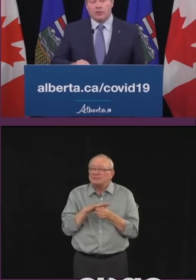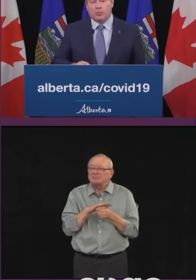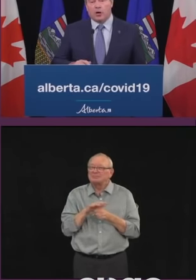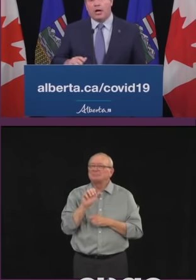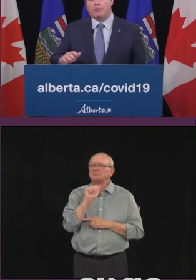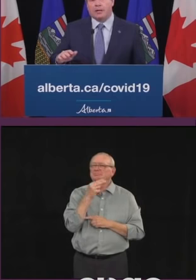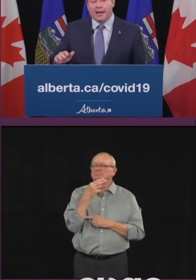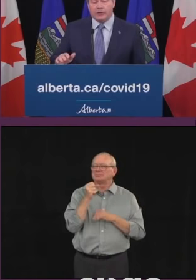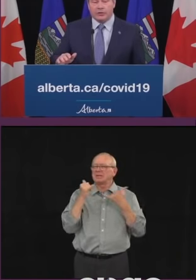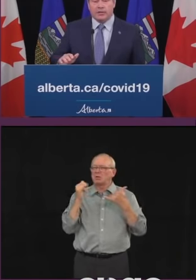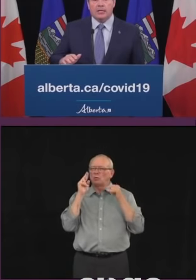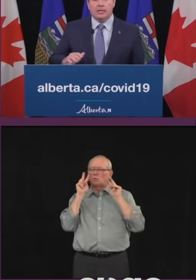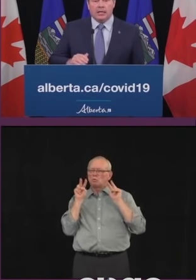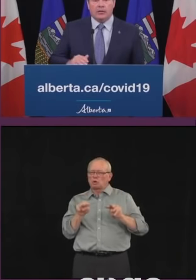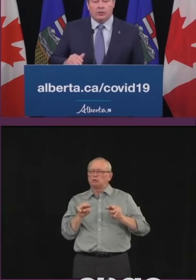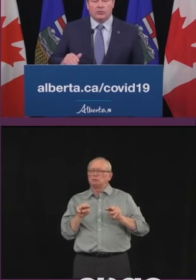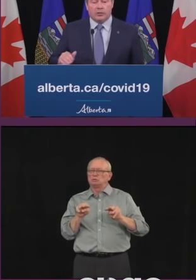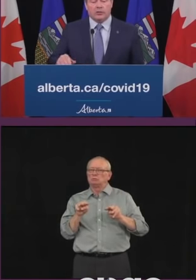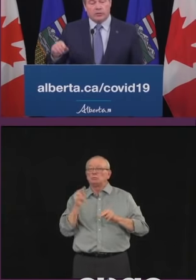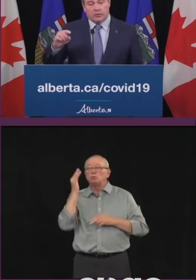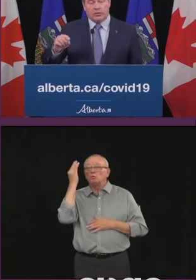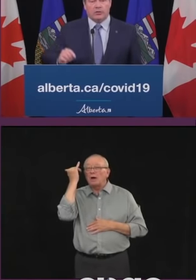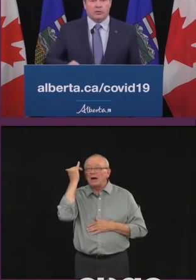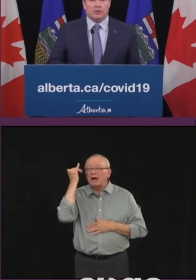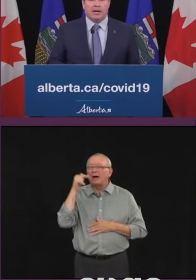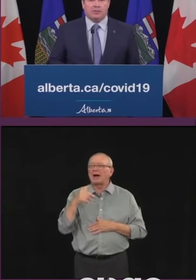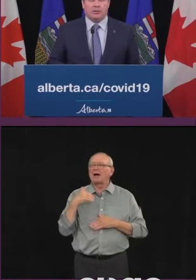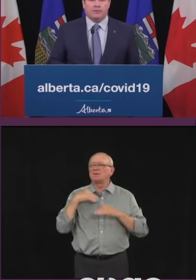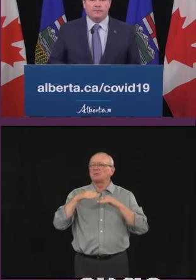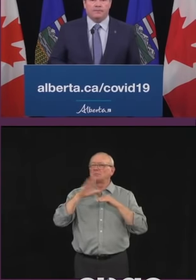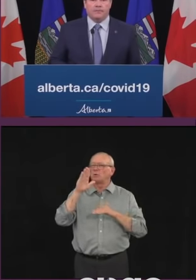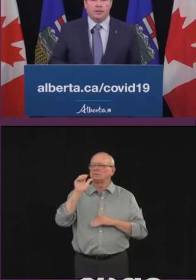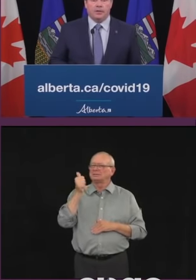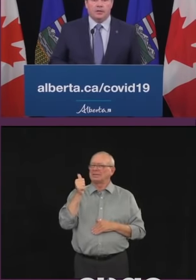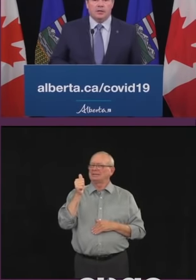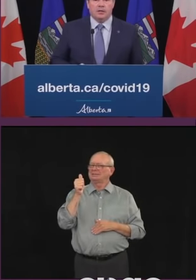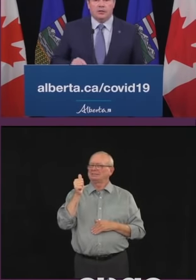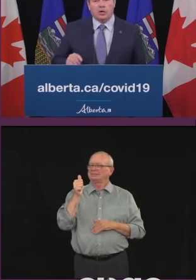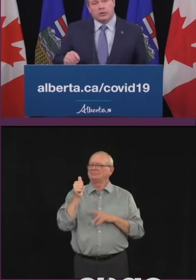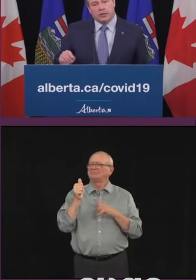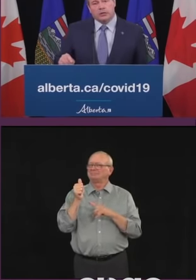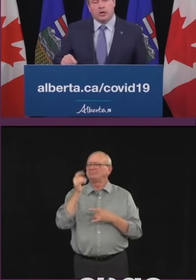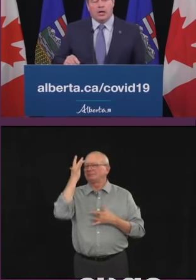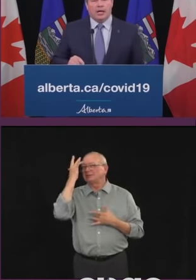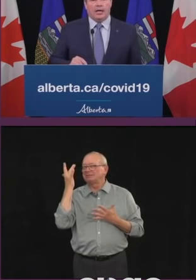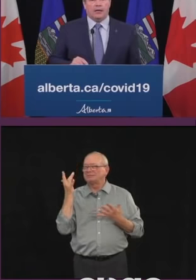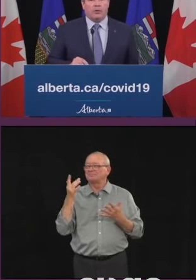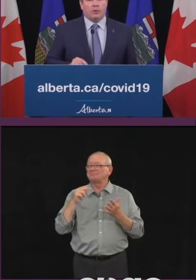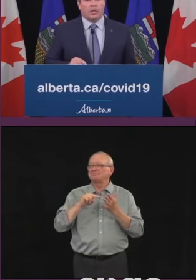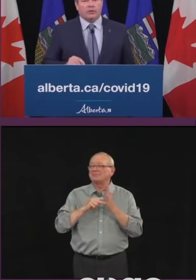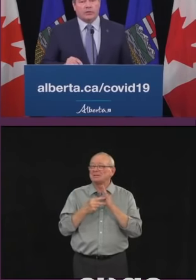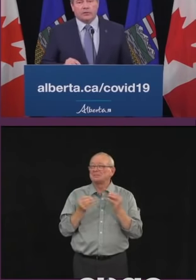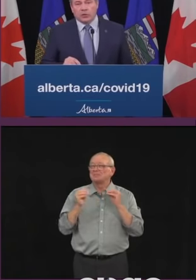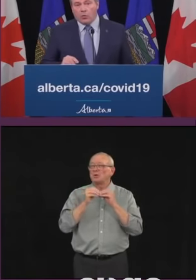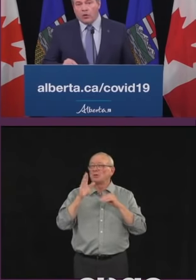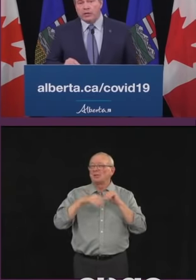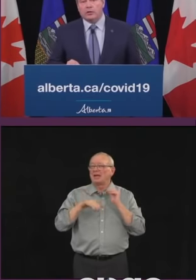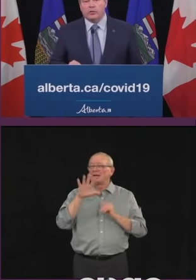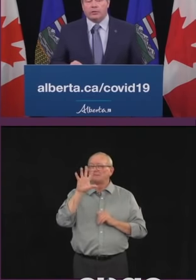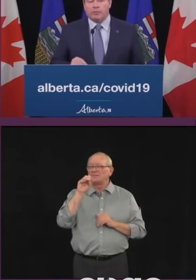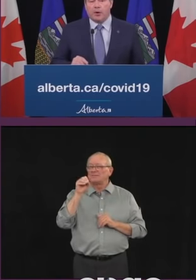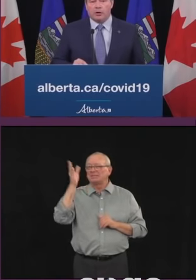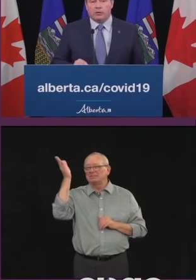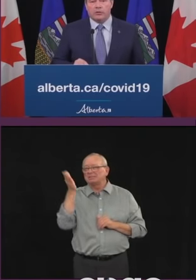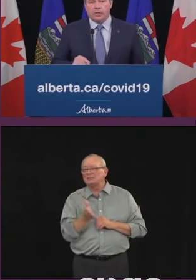active cases per 100,000 in those regions. can see those on the map here. Dr. Hinshaw and Alberta Health Services are